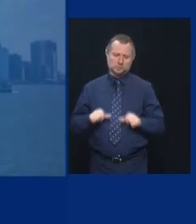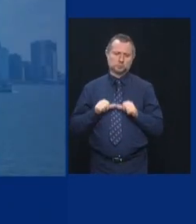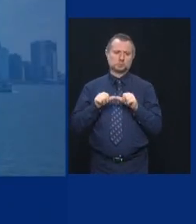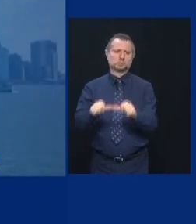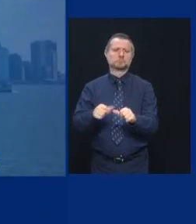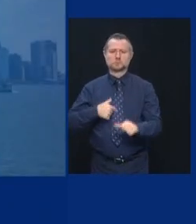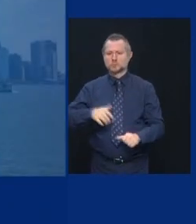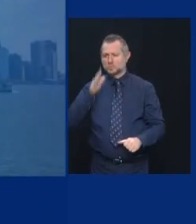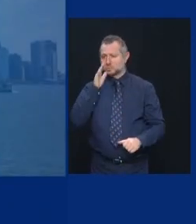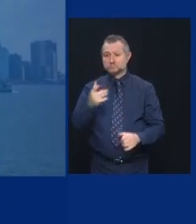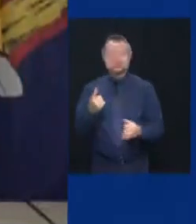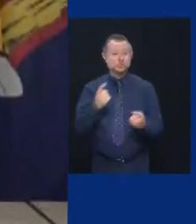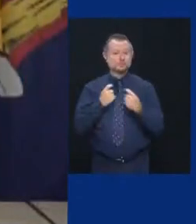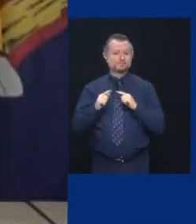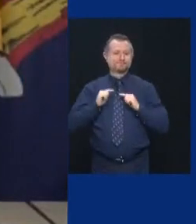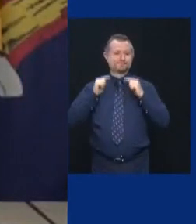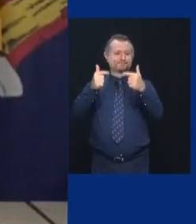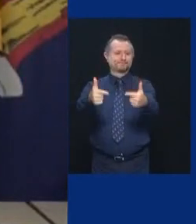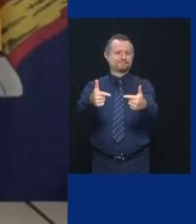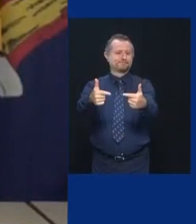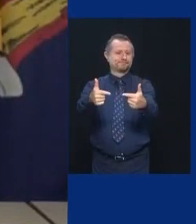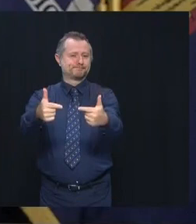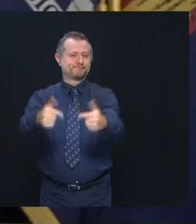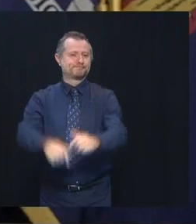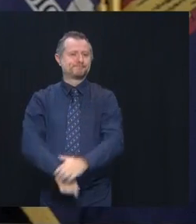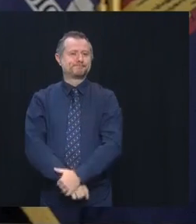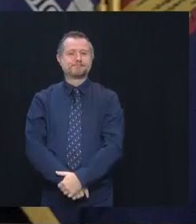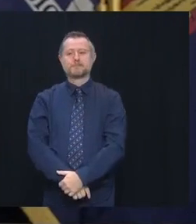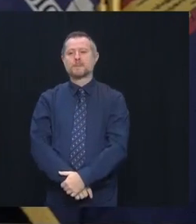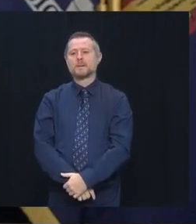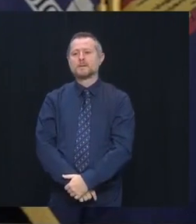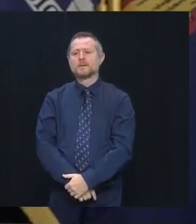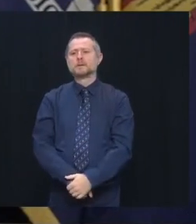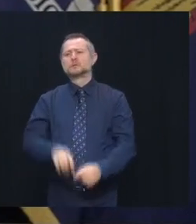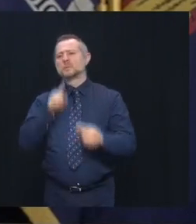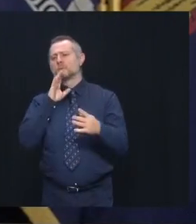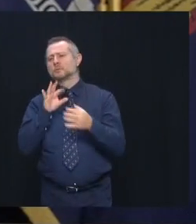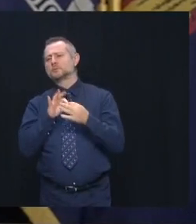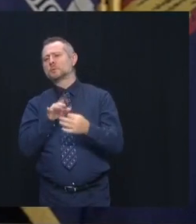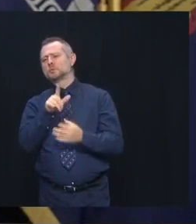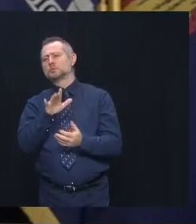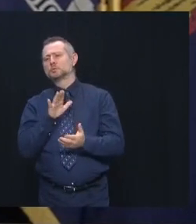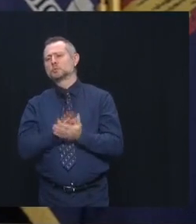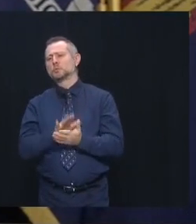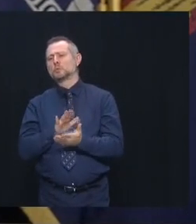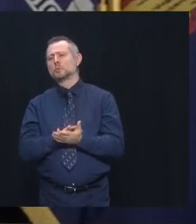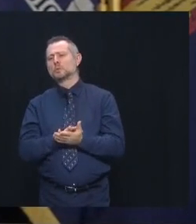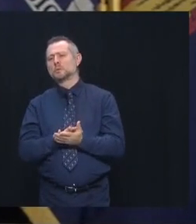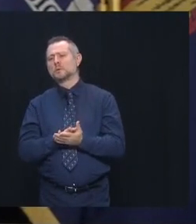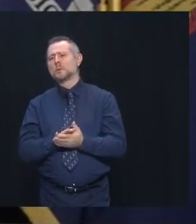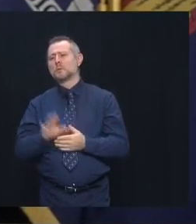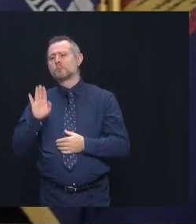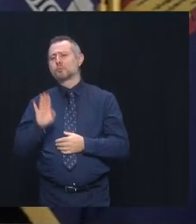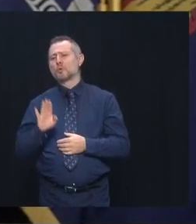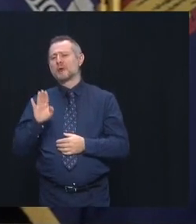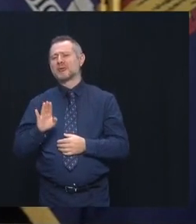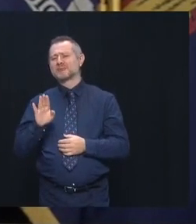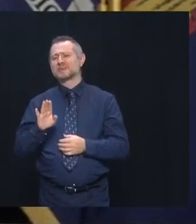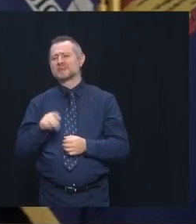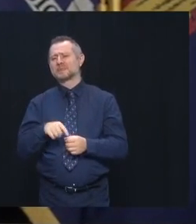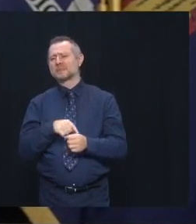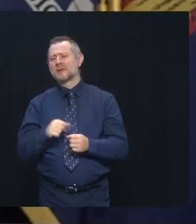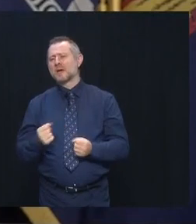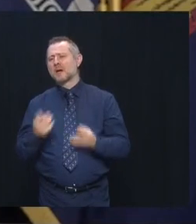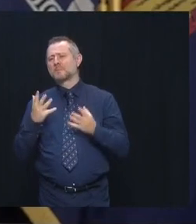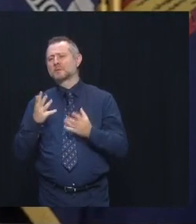Questions? On the schools specifically, do have a sense of how many that is total in Brooklyn? What will the duration be? And